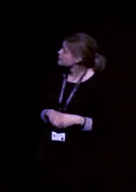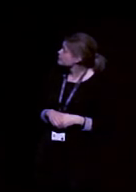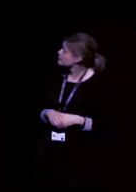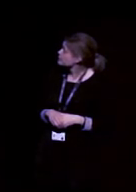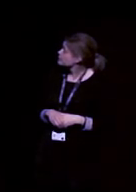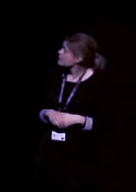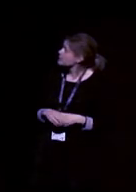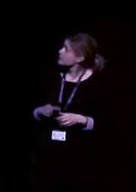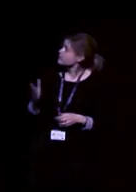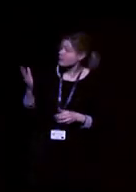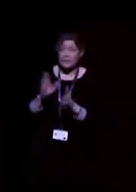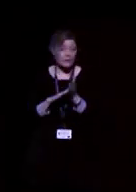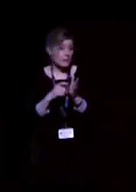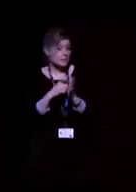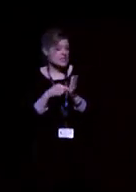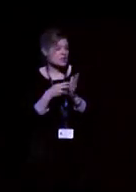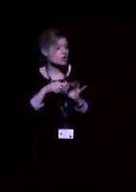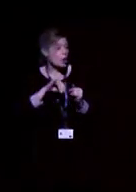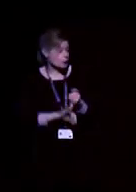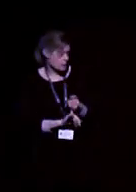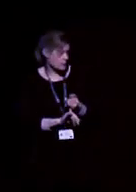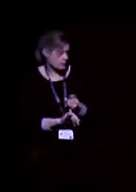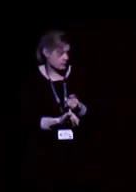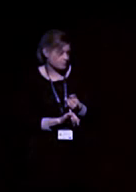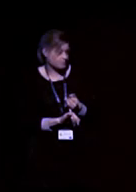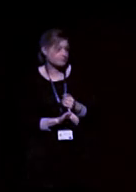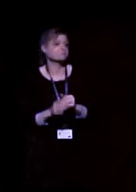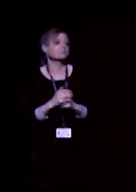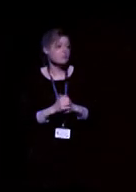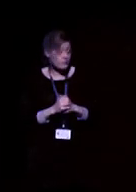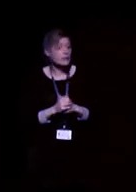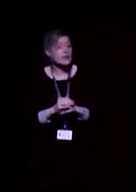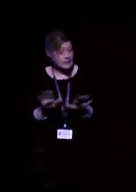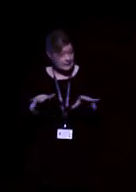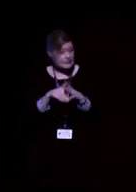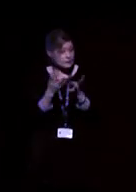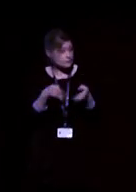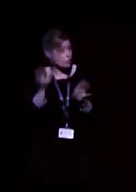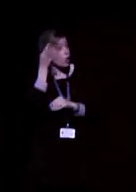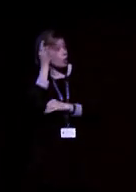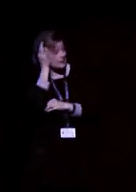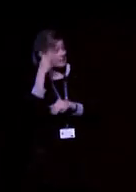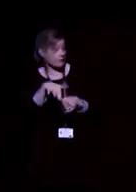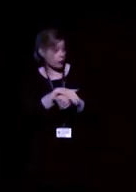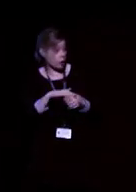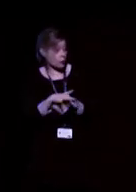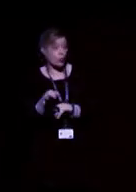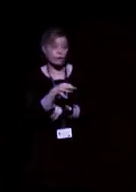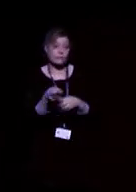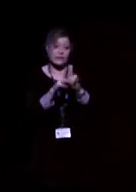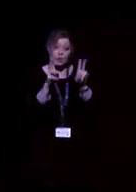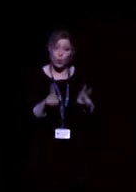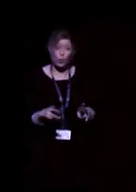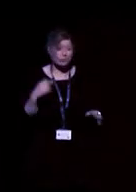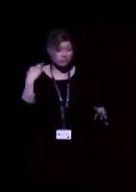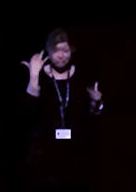Then we've got Mr Jones. He is a committee member for his local village hall. He's been doing